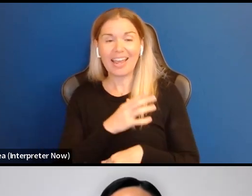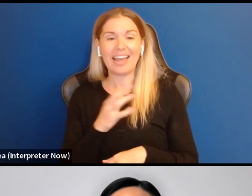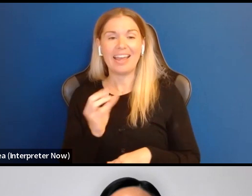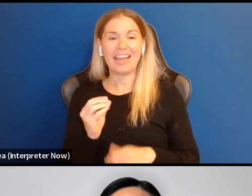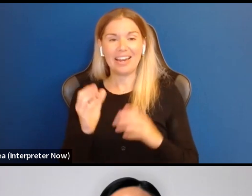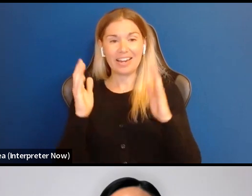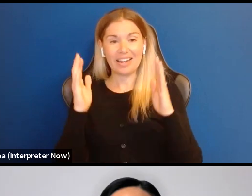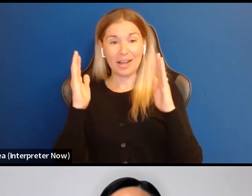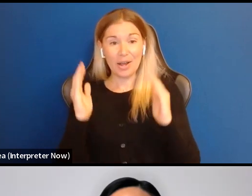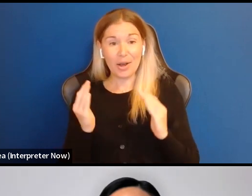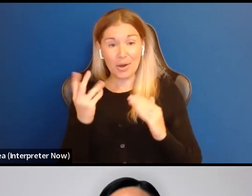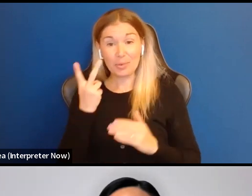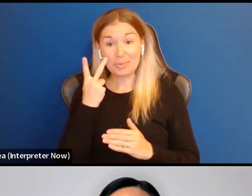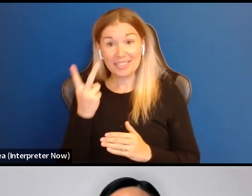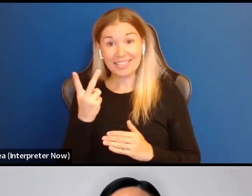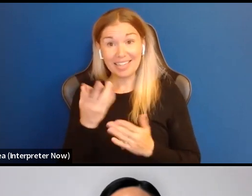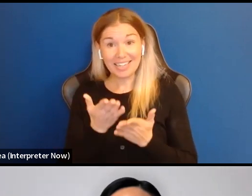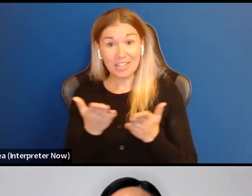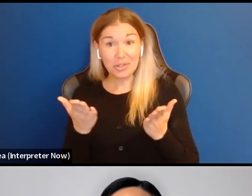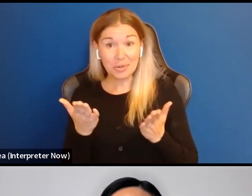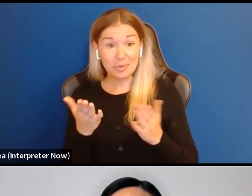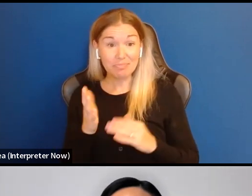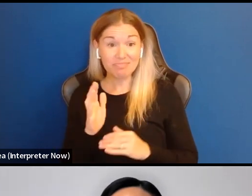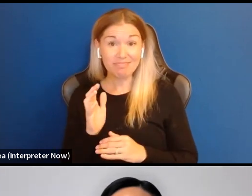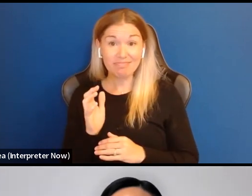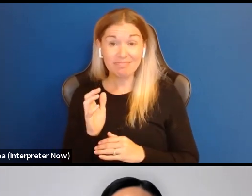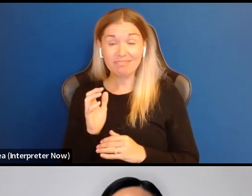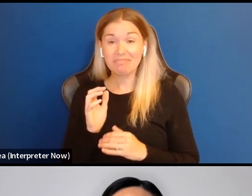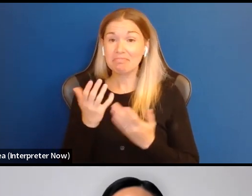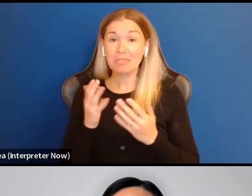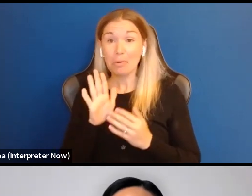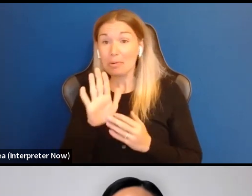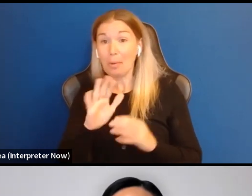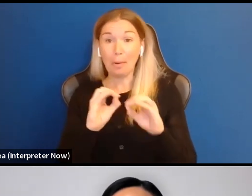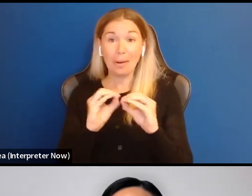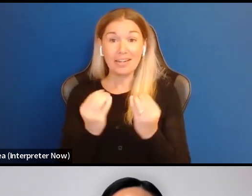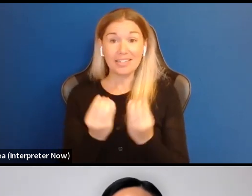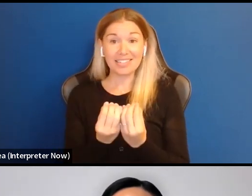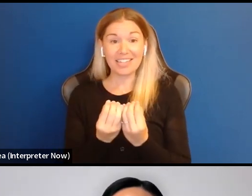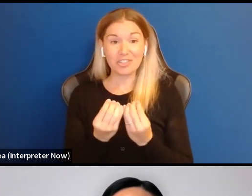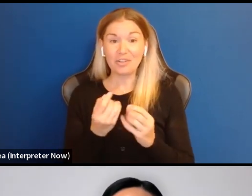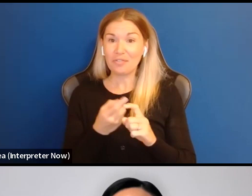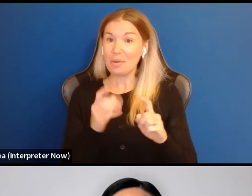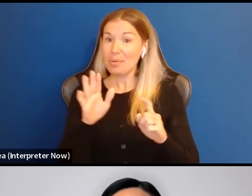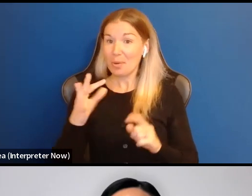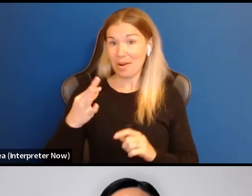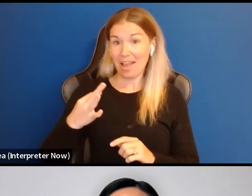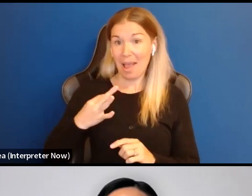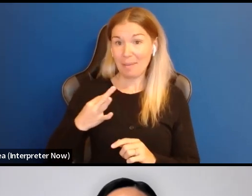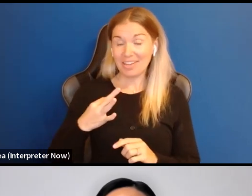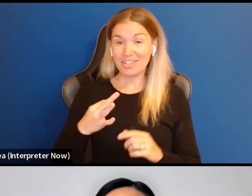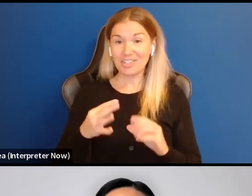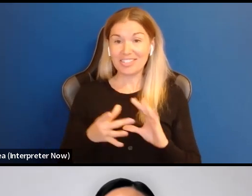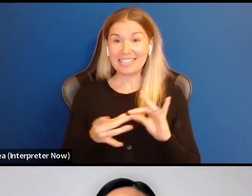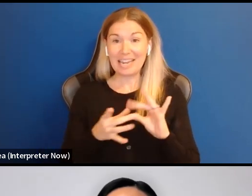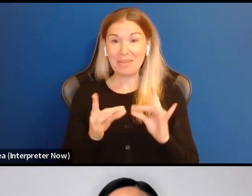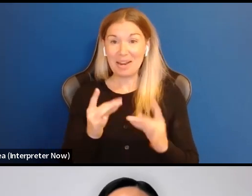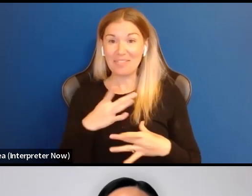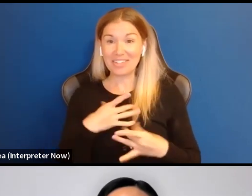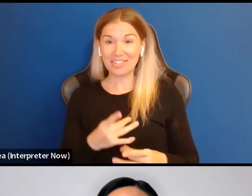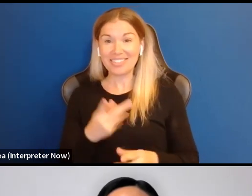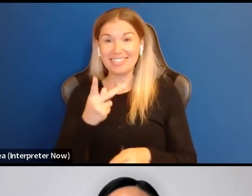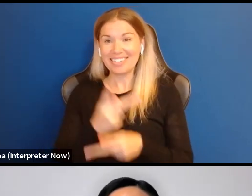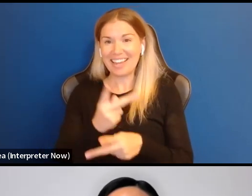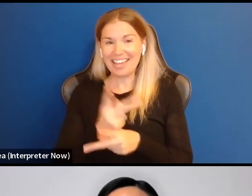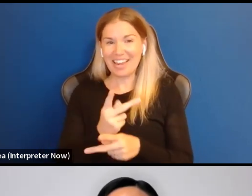uh, see you or, you know, your organization via statement of interest application really soon. Take care, everybody.